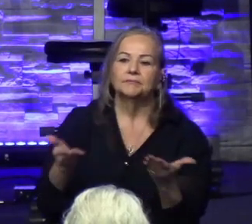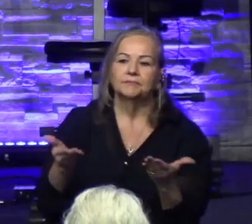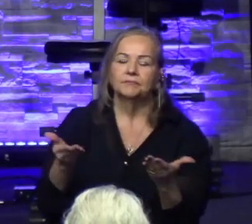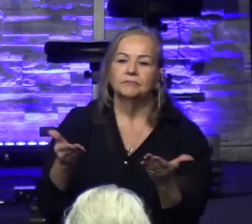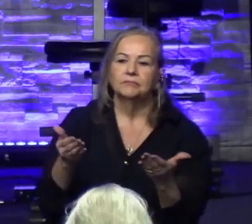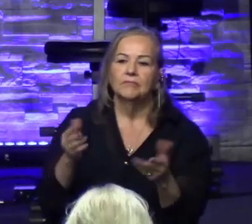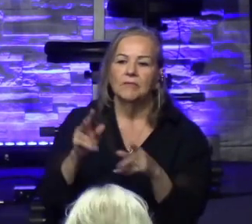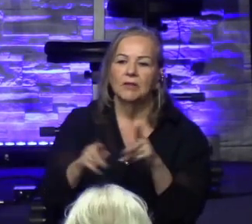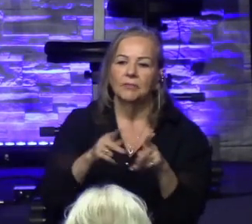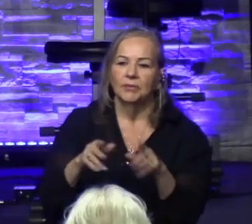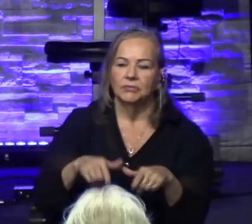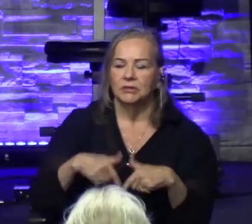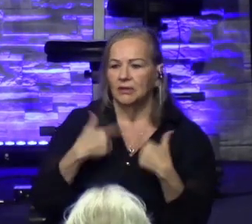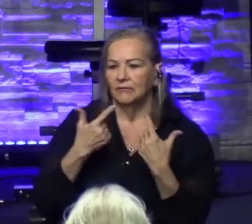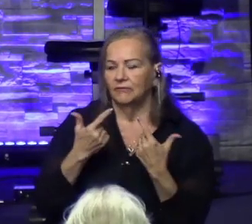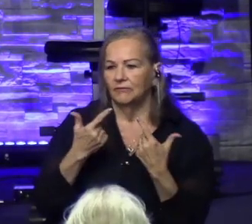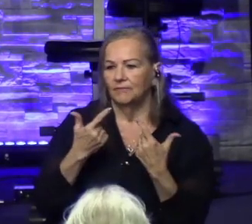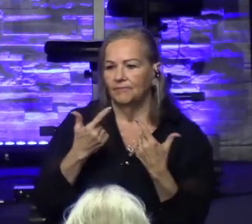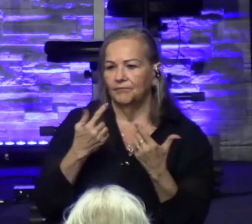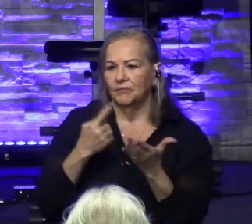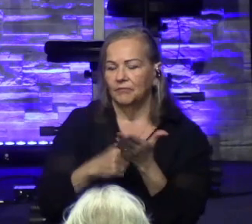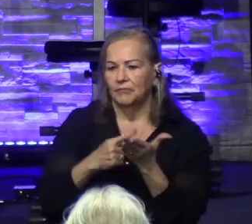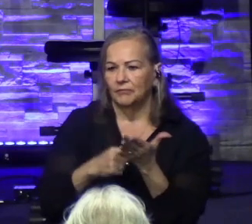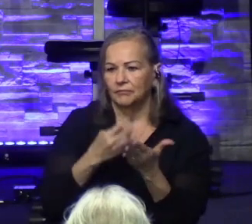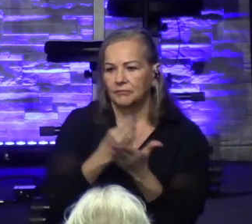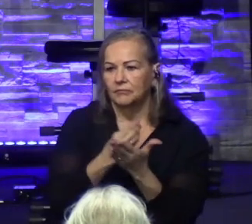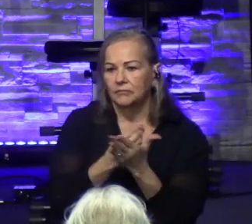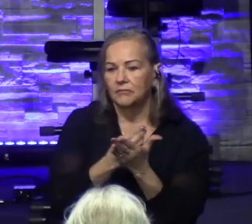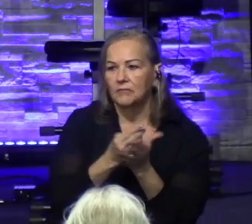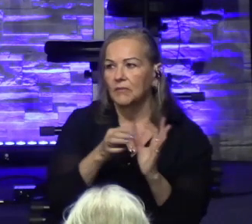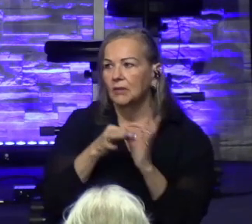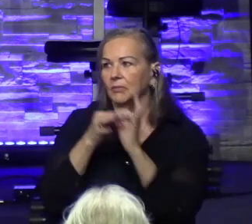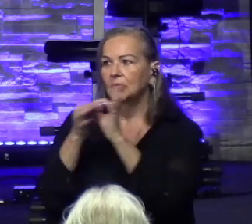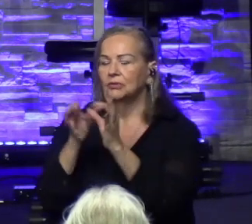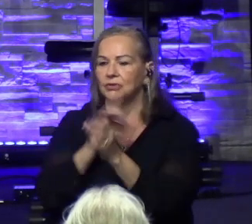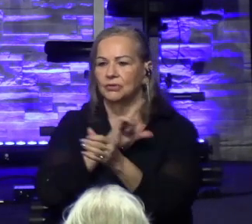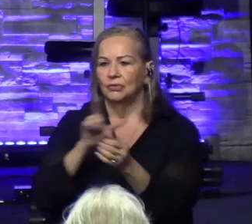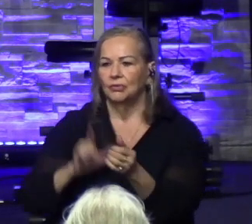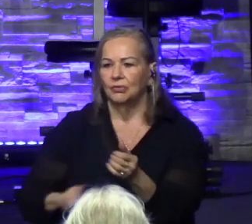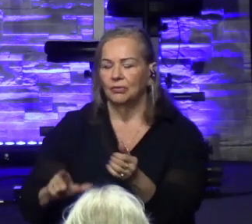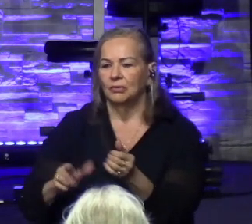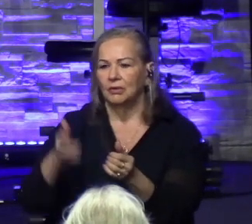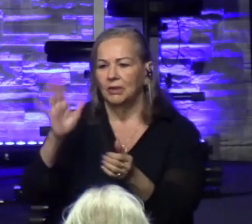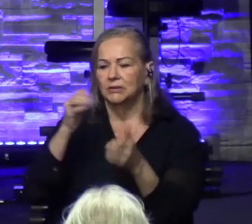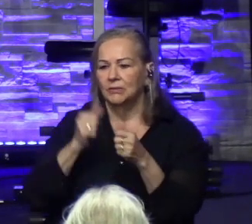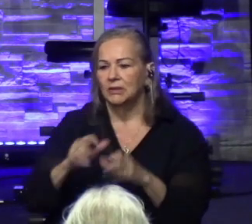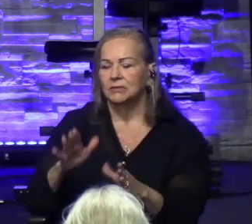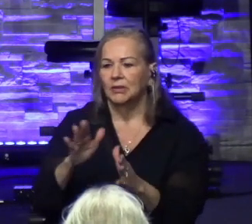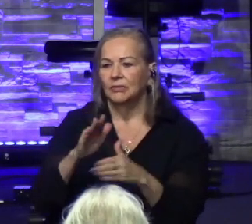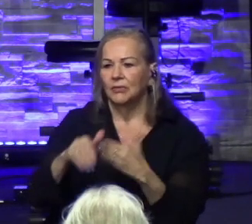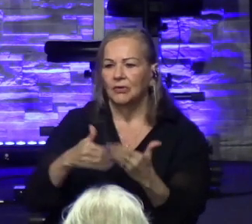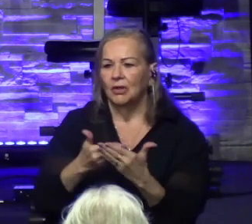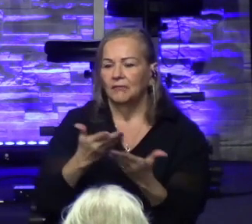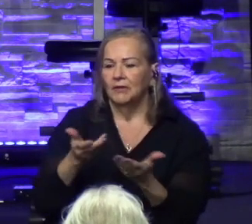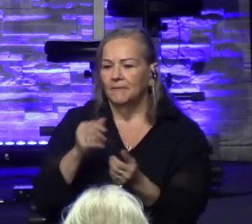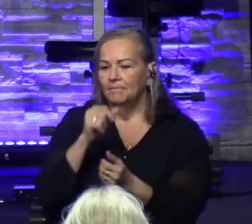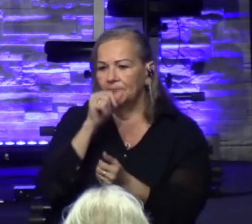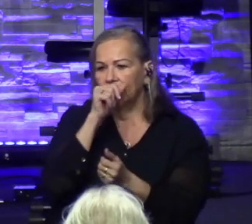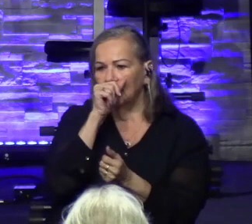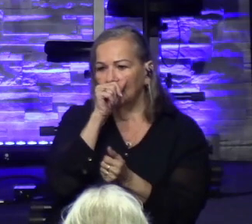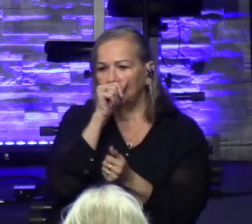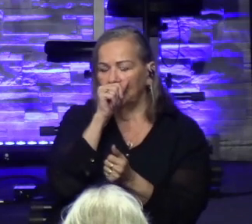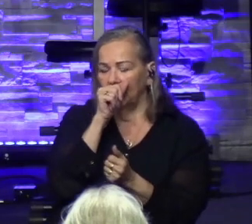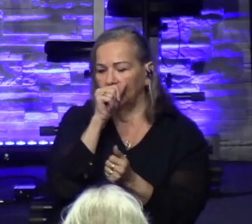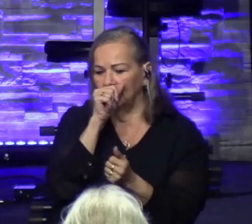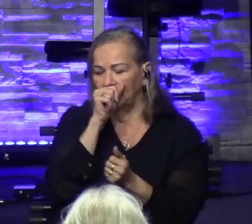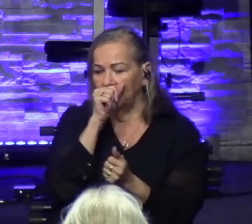But you got to know that this is not my money. It belongs to the Lord. God has blessed me with all this. And partners share the